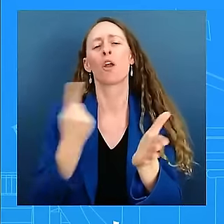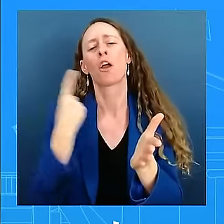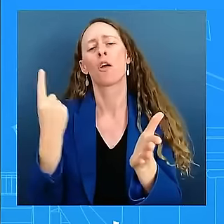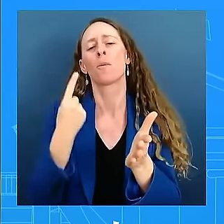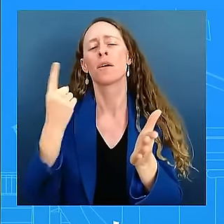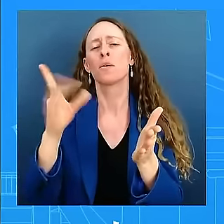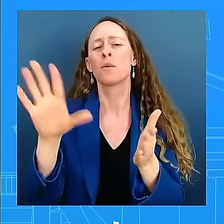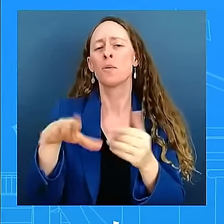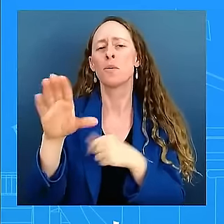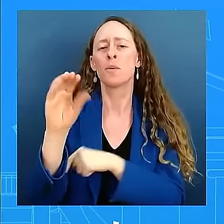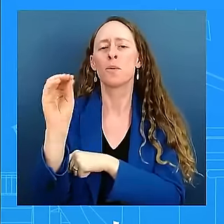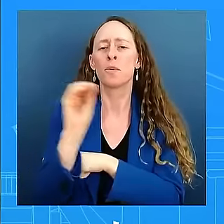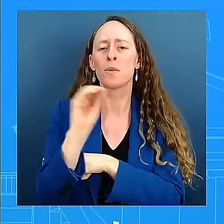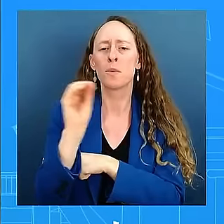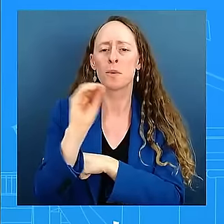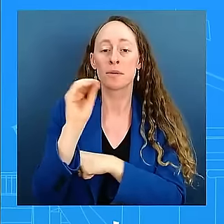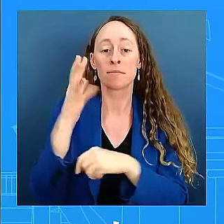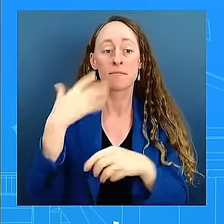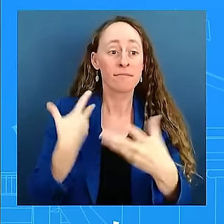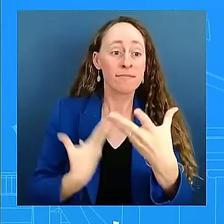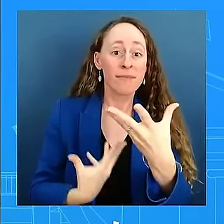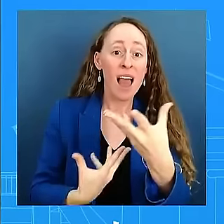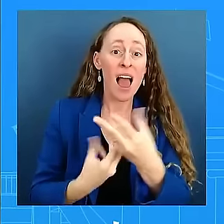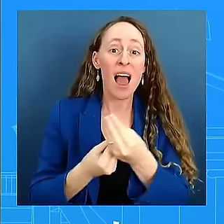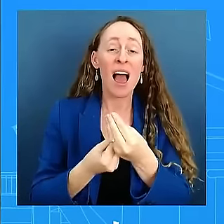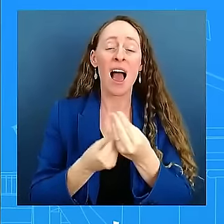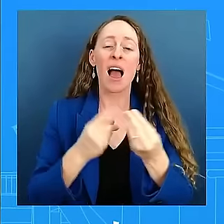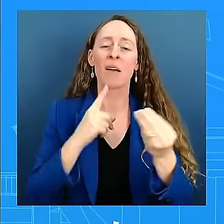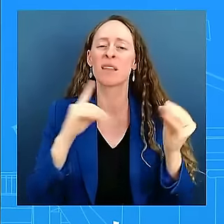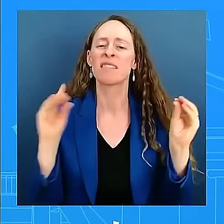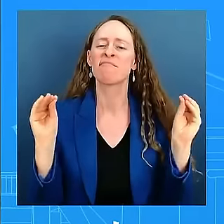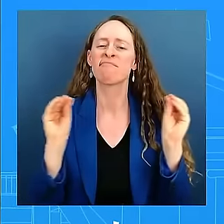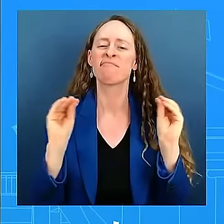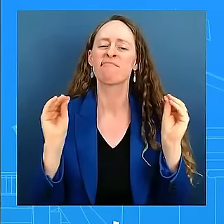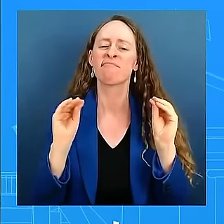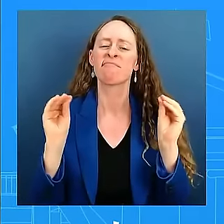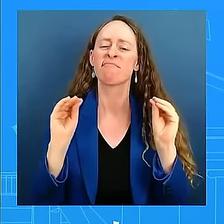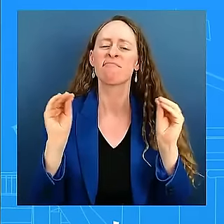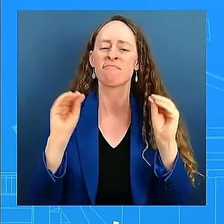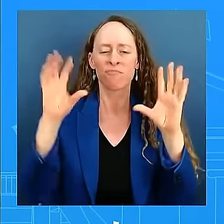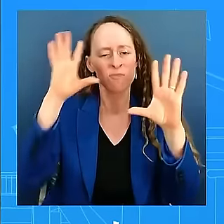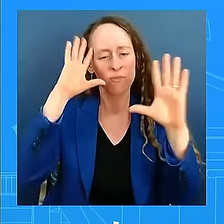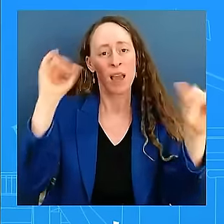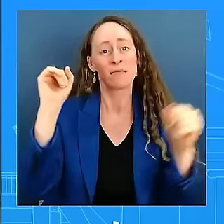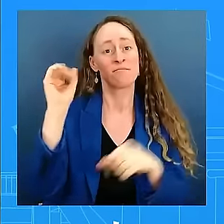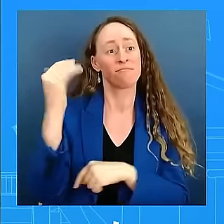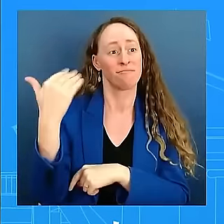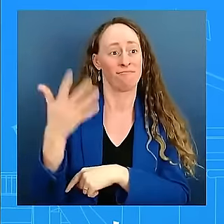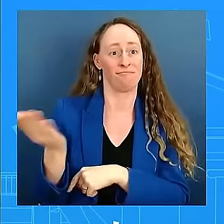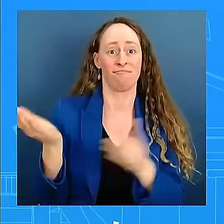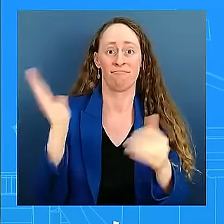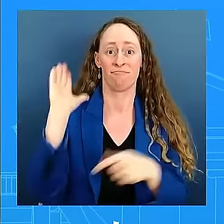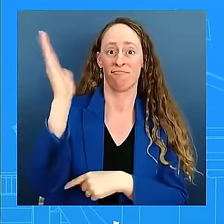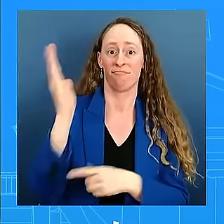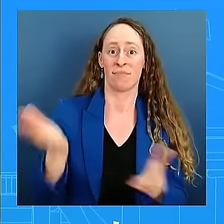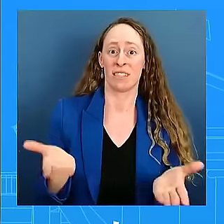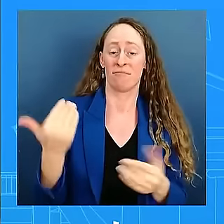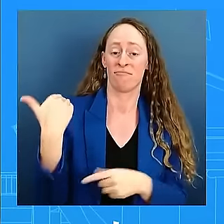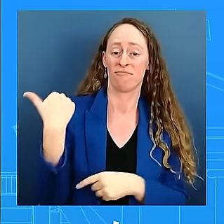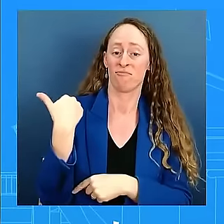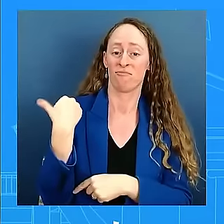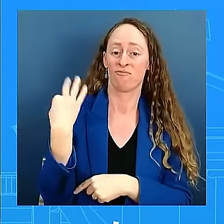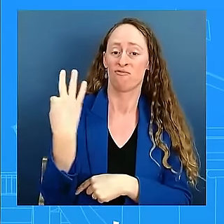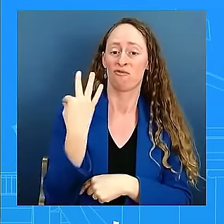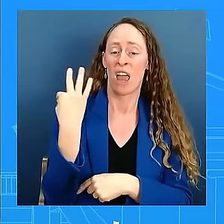at this podium on Friday or many times before about this particular issue. Look, we believe the best chance at getting